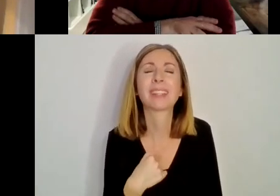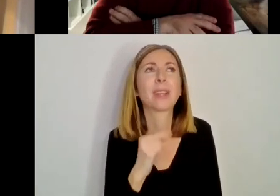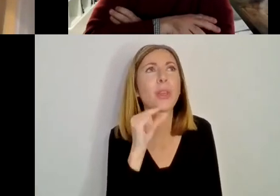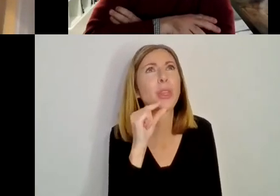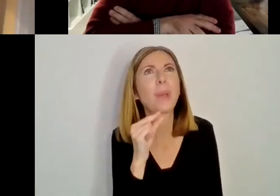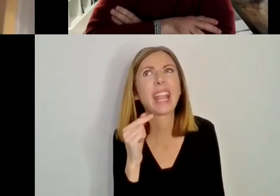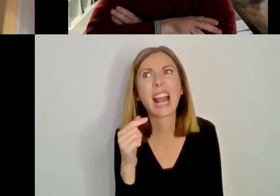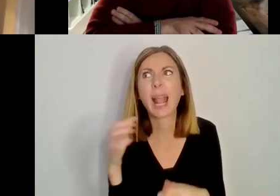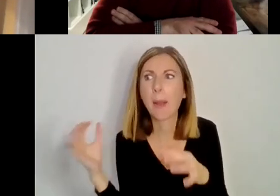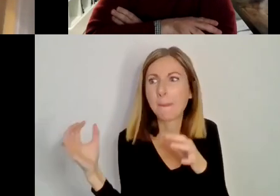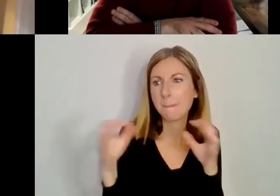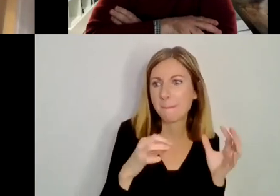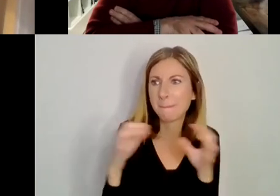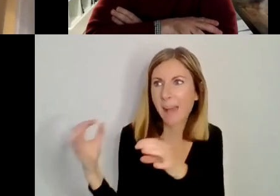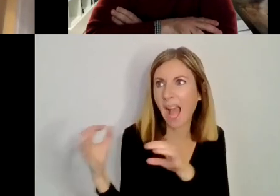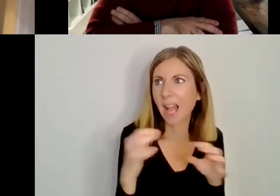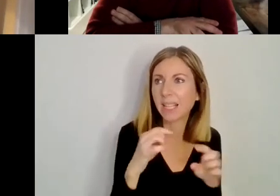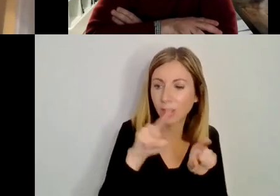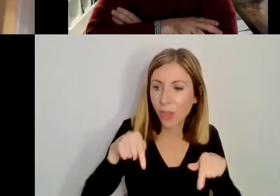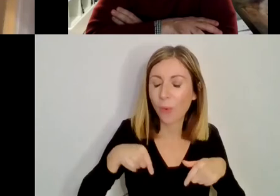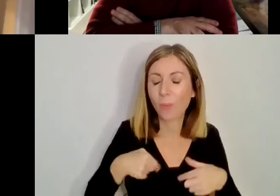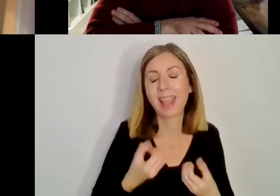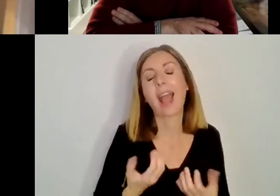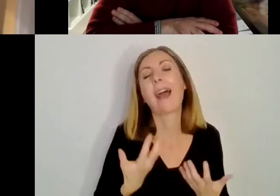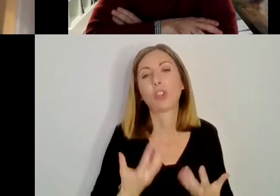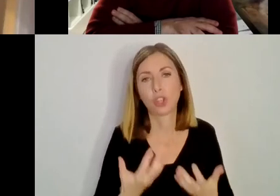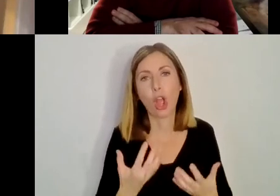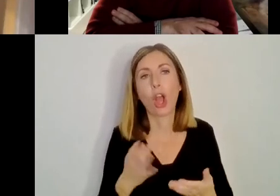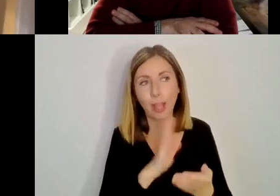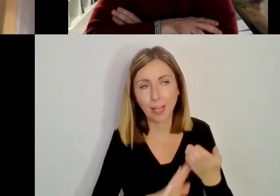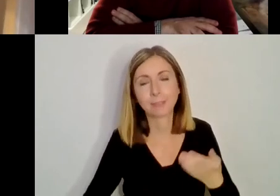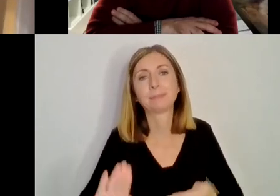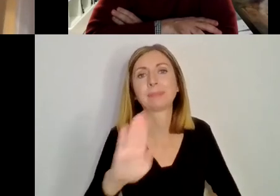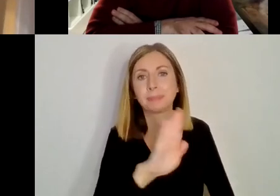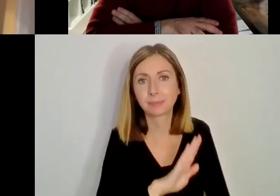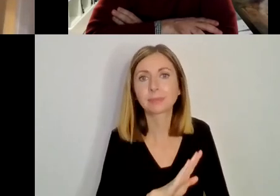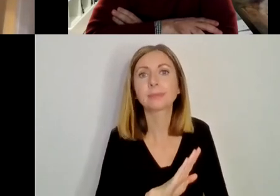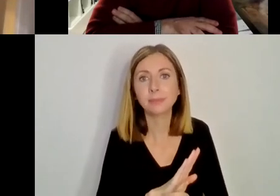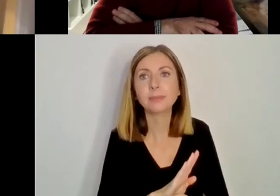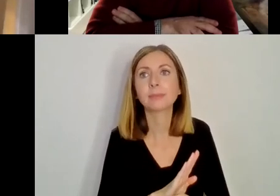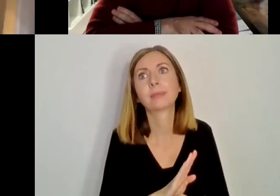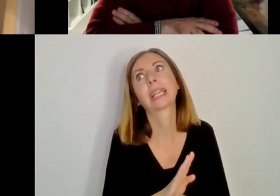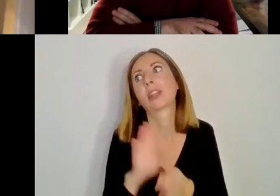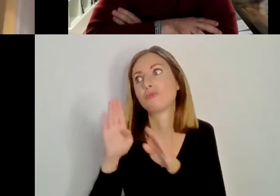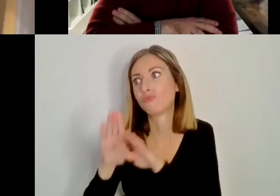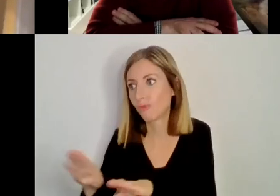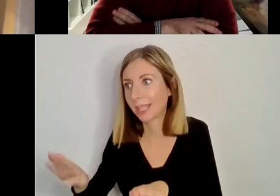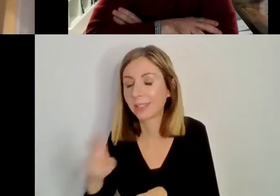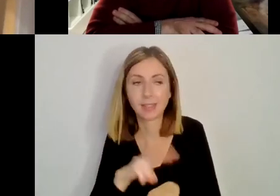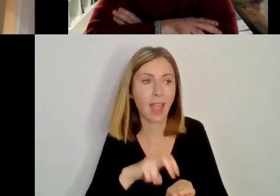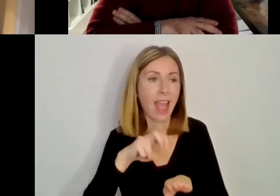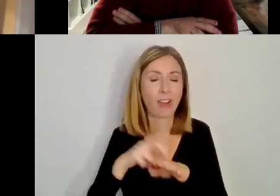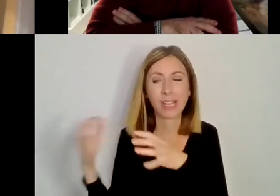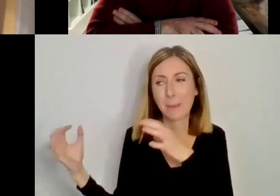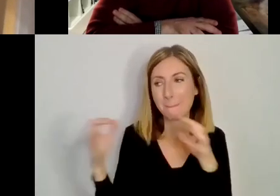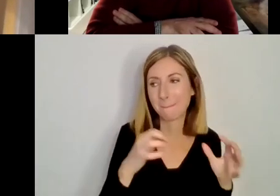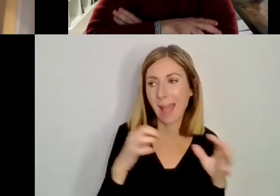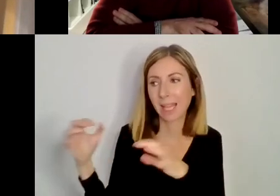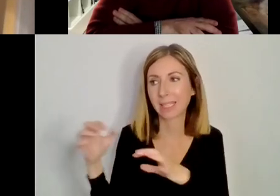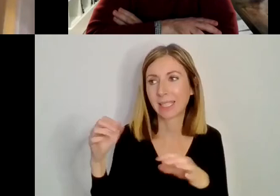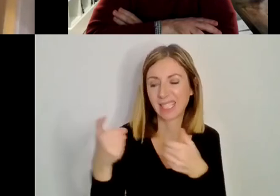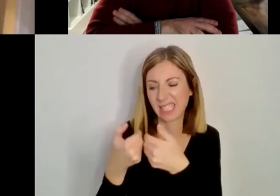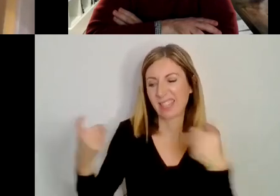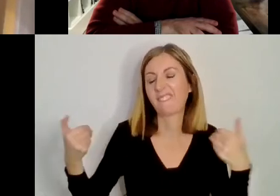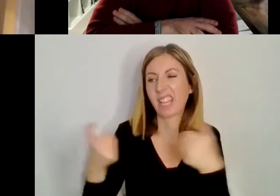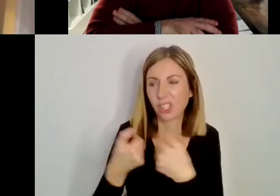battles that, that we have now, um, and the kind of British Irish, you know, the, the division, and,